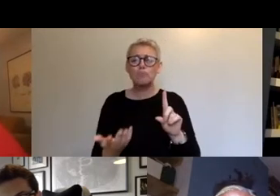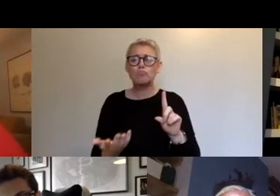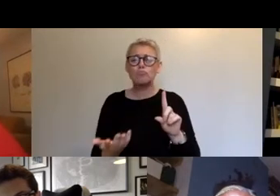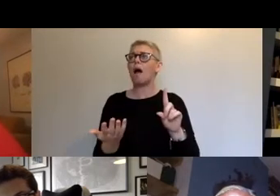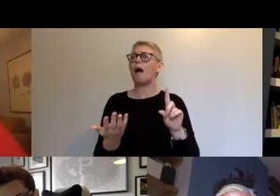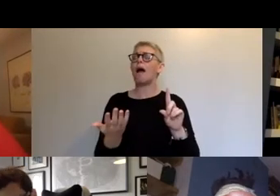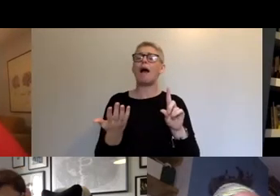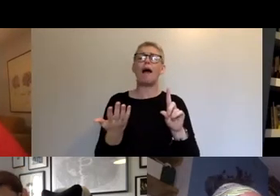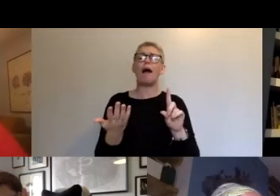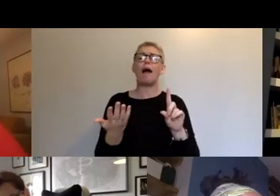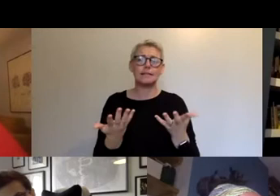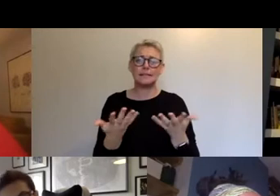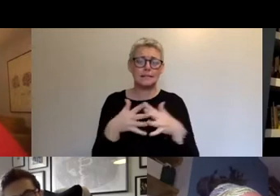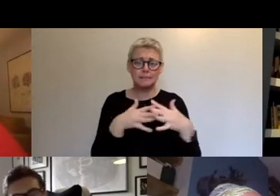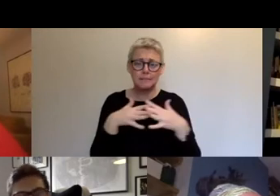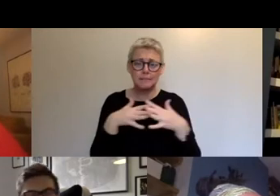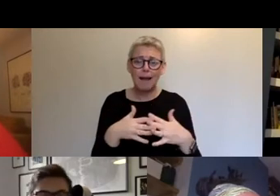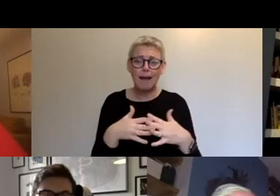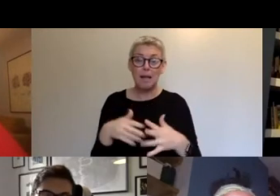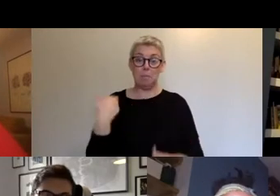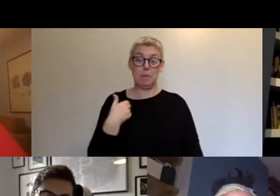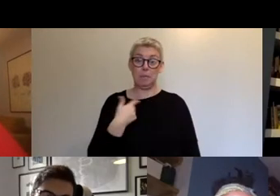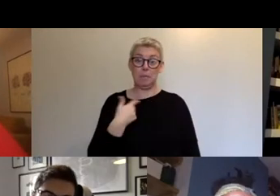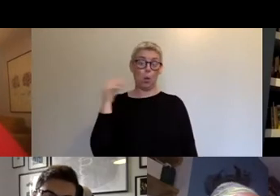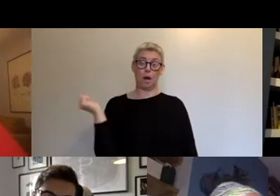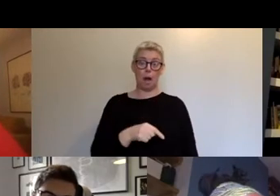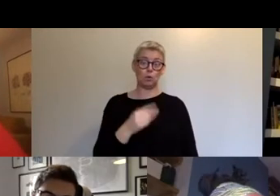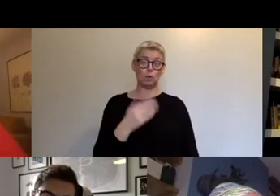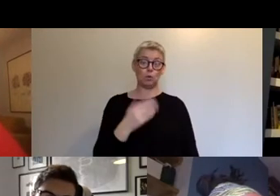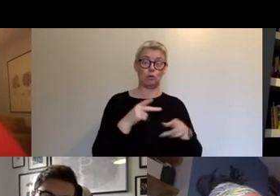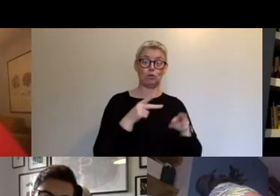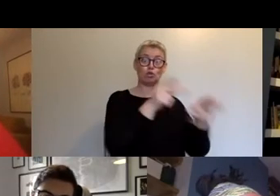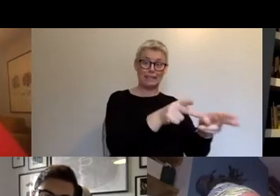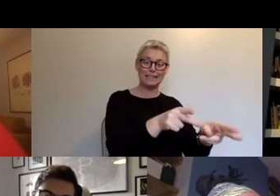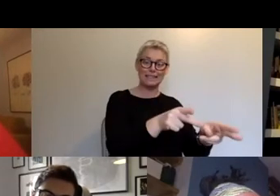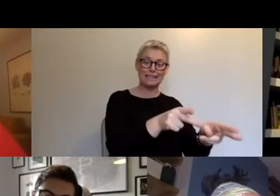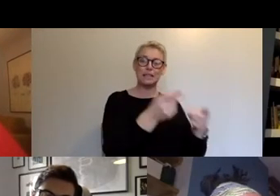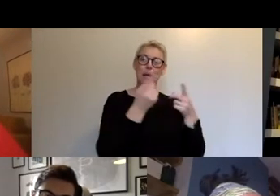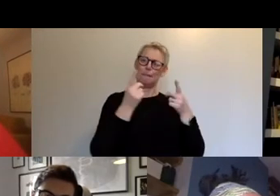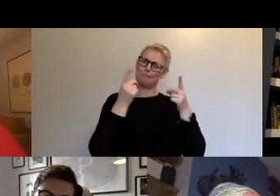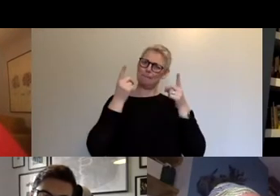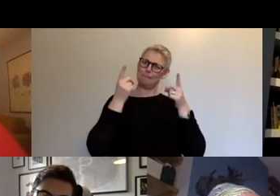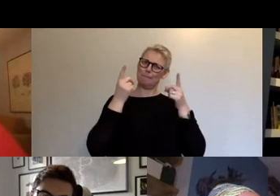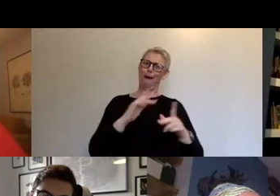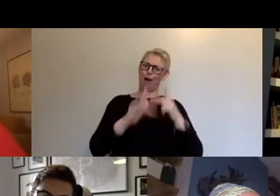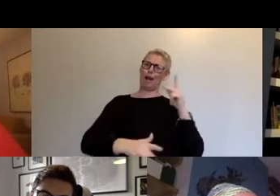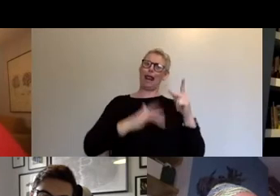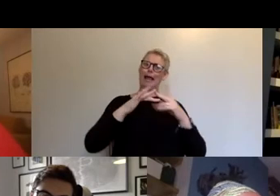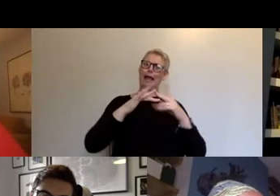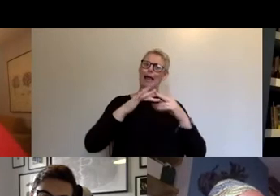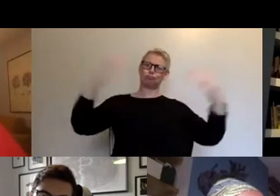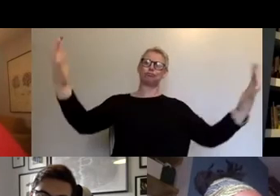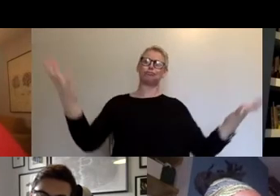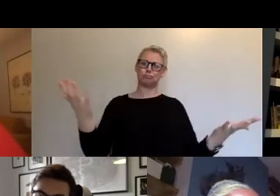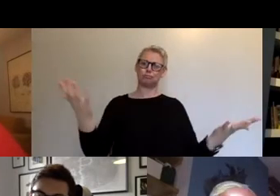of of some pools for carnival. So that's really helped us think and think about our reach and how we reach a wider audience. I